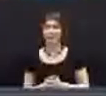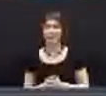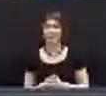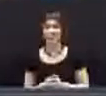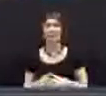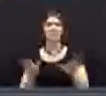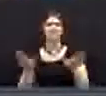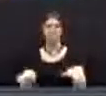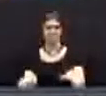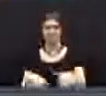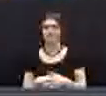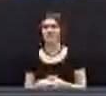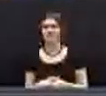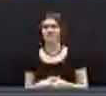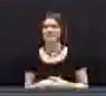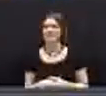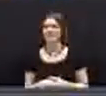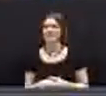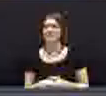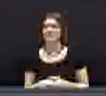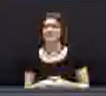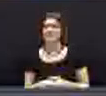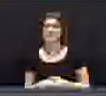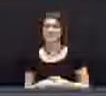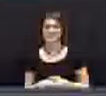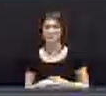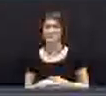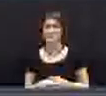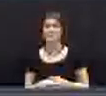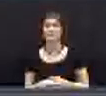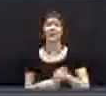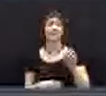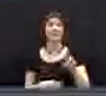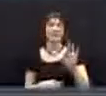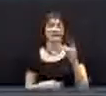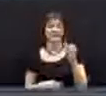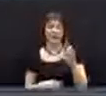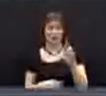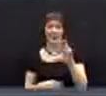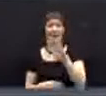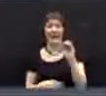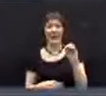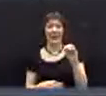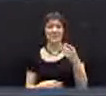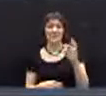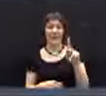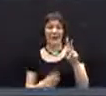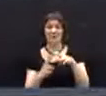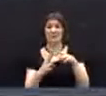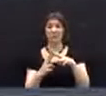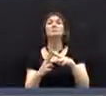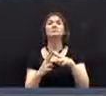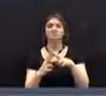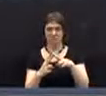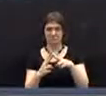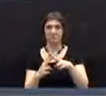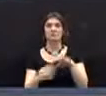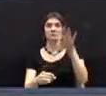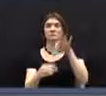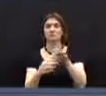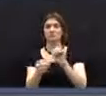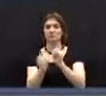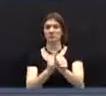You may be seated. And Mr. Fisher and Mr. Moreland, you are